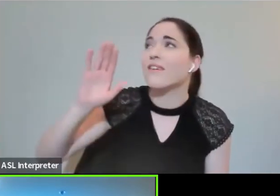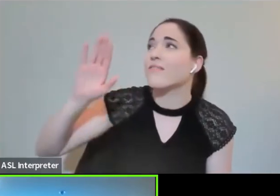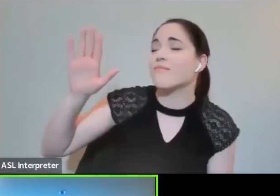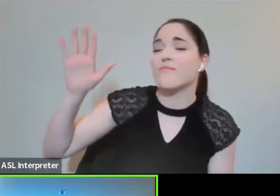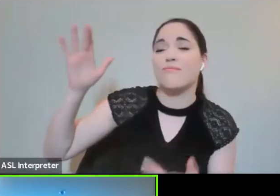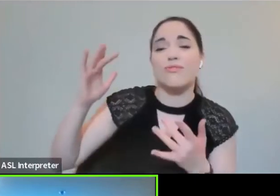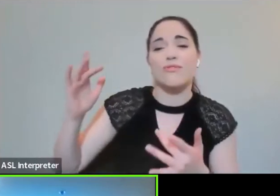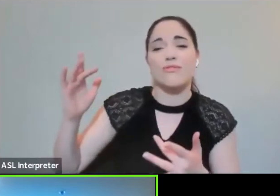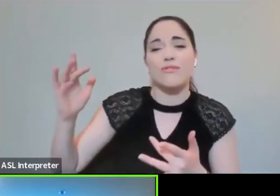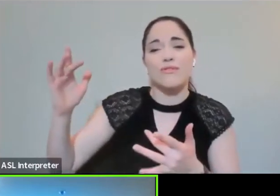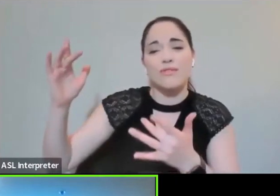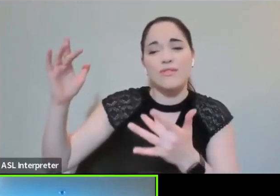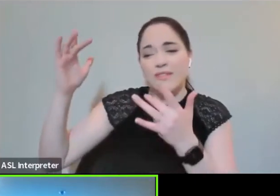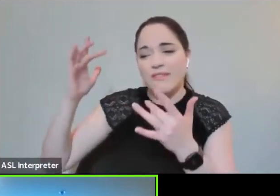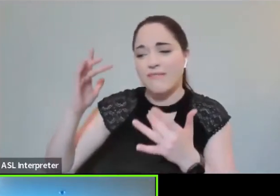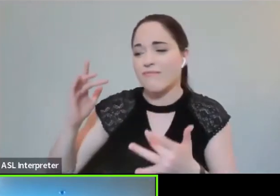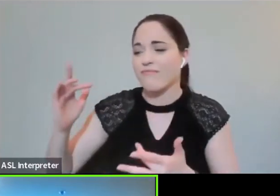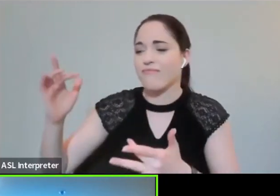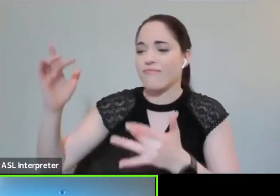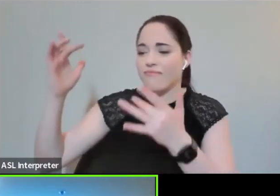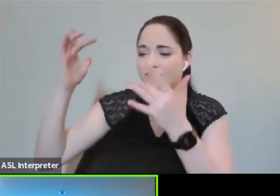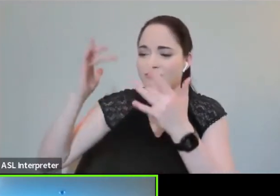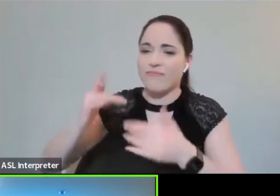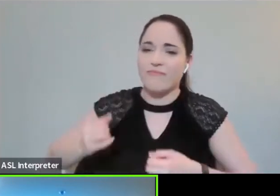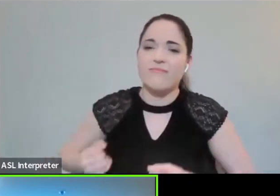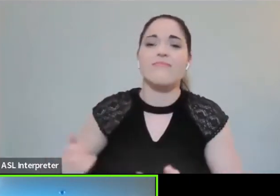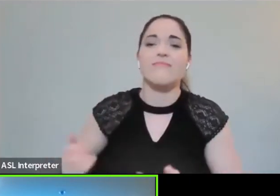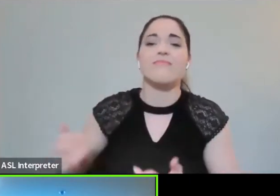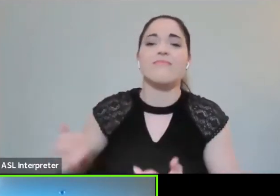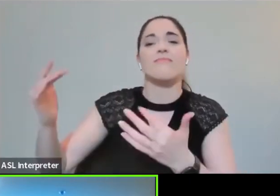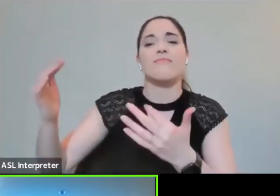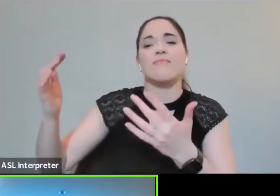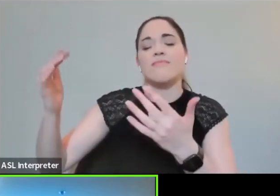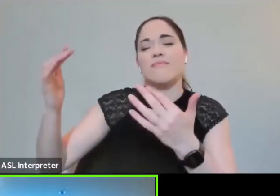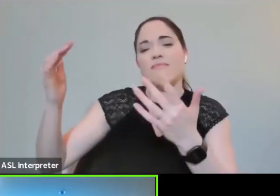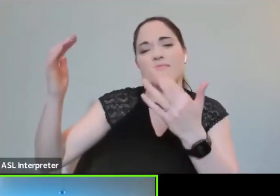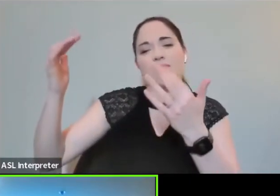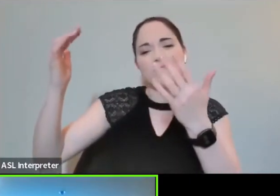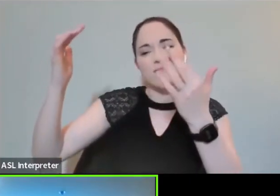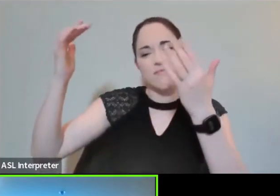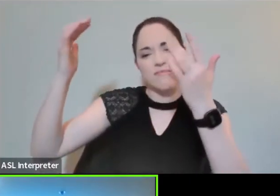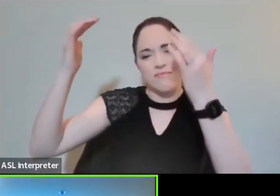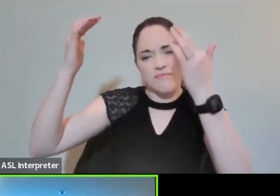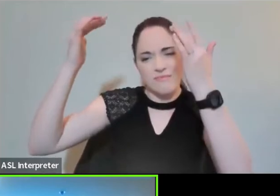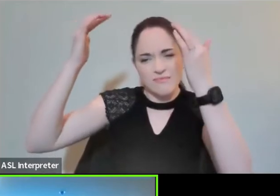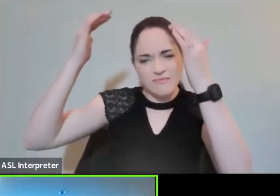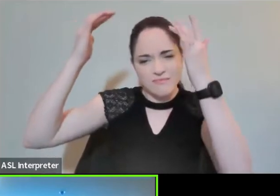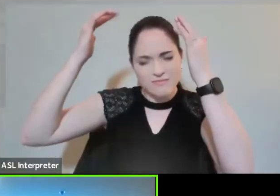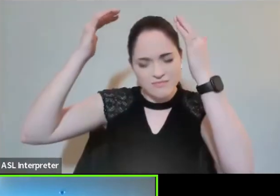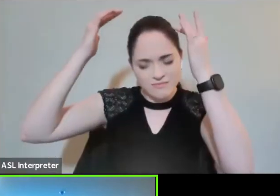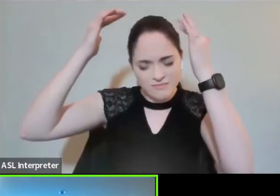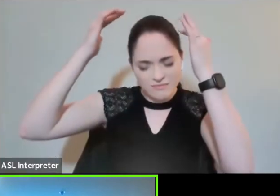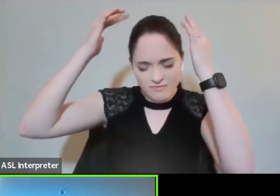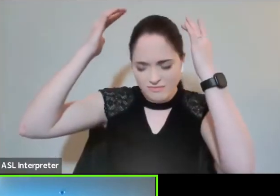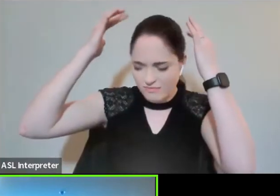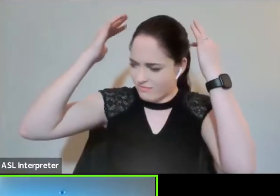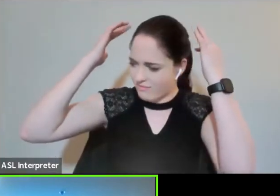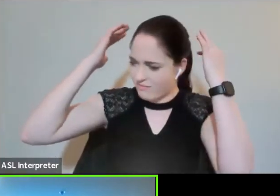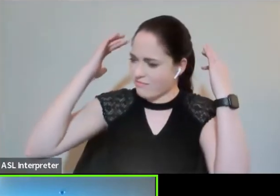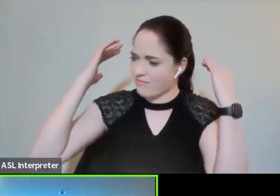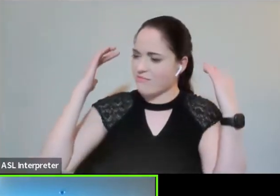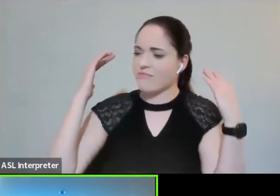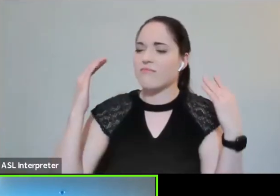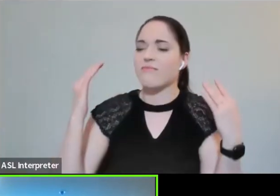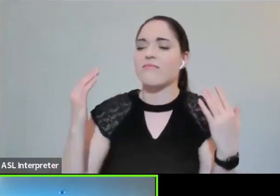As deep cries out Too deep We sing